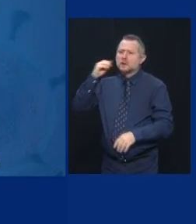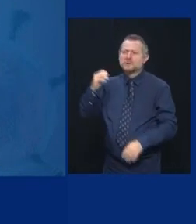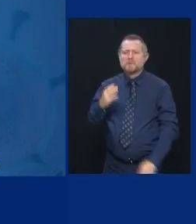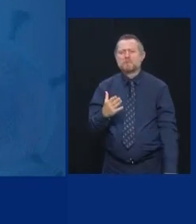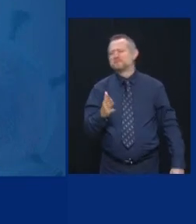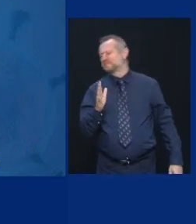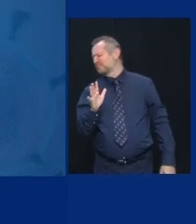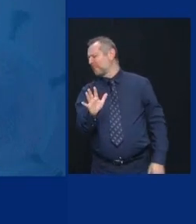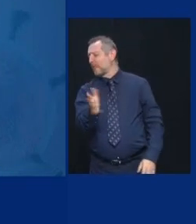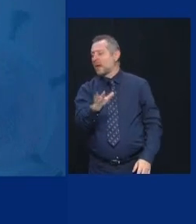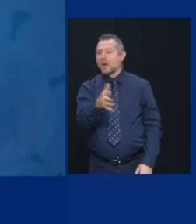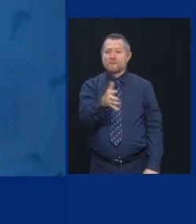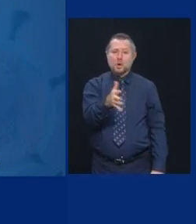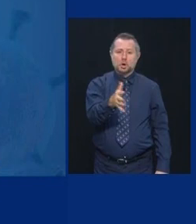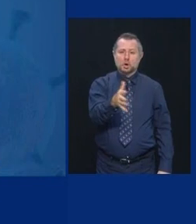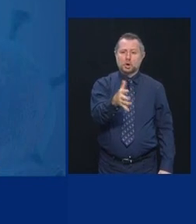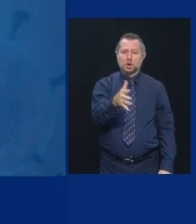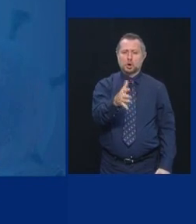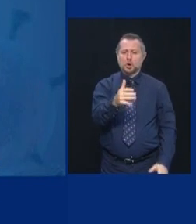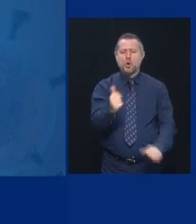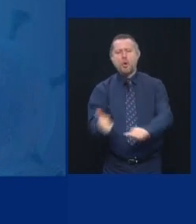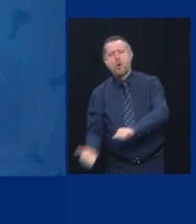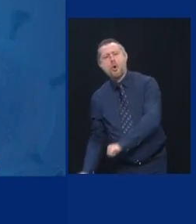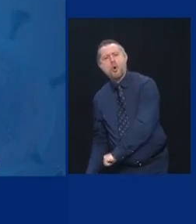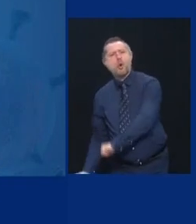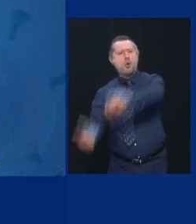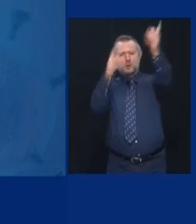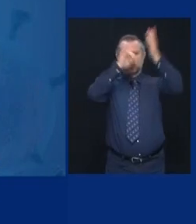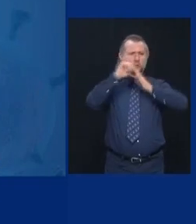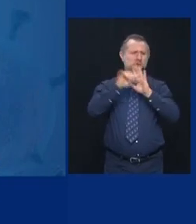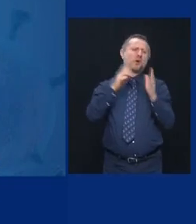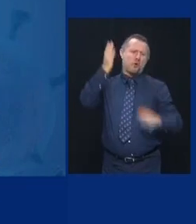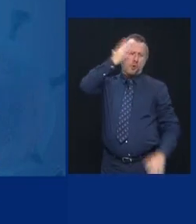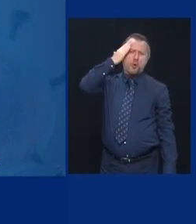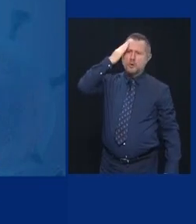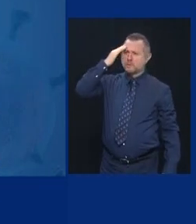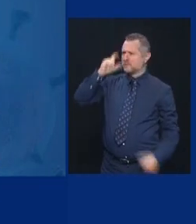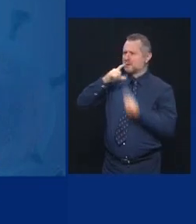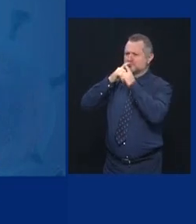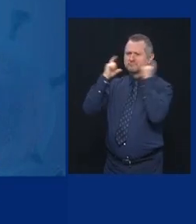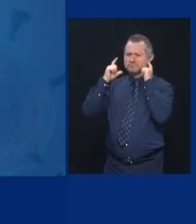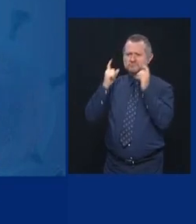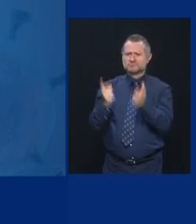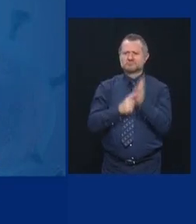person in the state who says that. Enforcement is enforcement, okay?